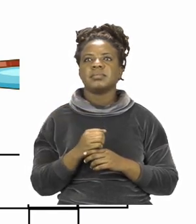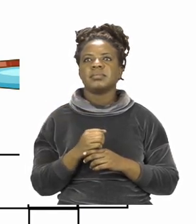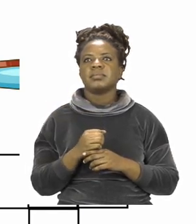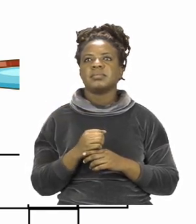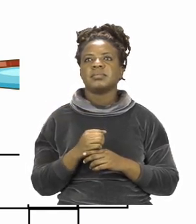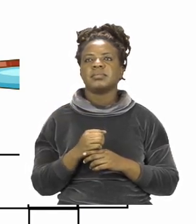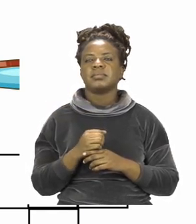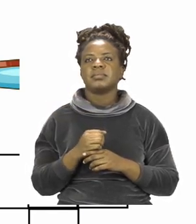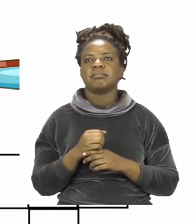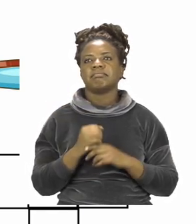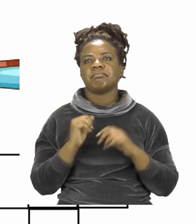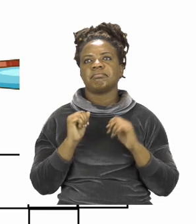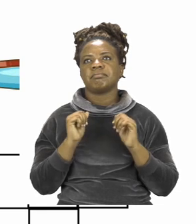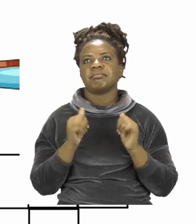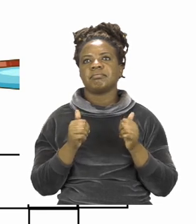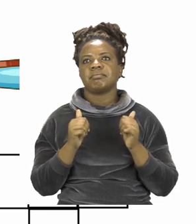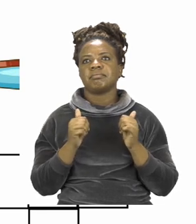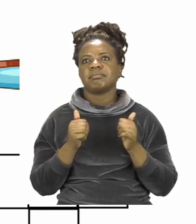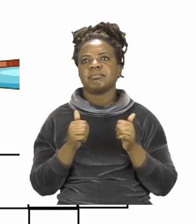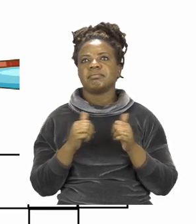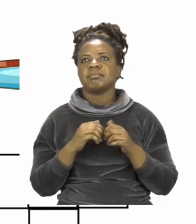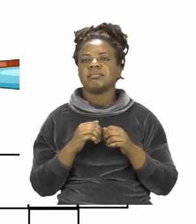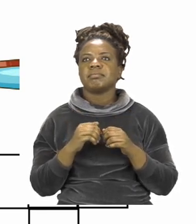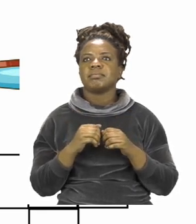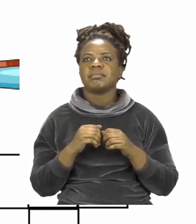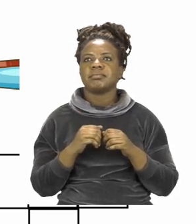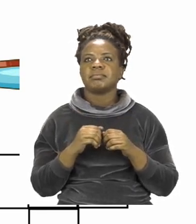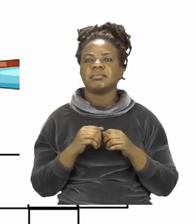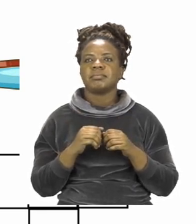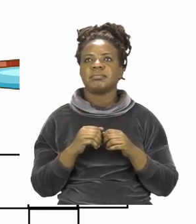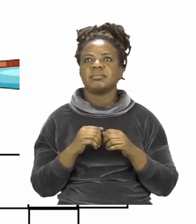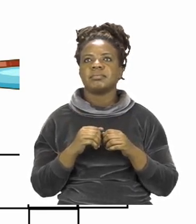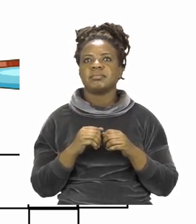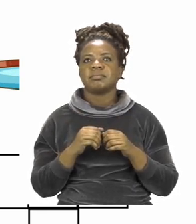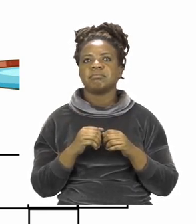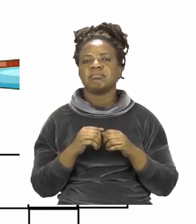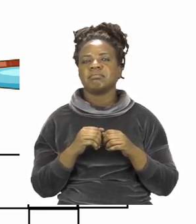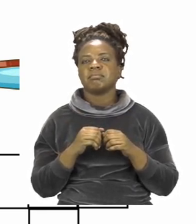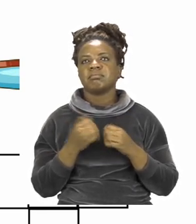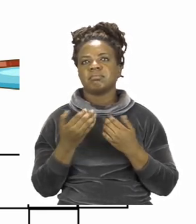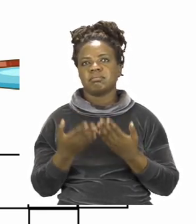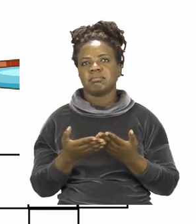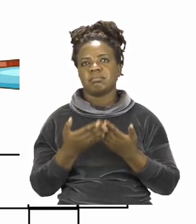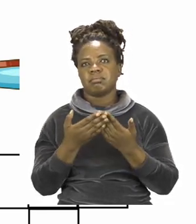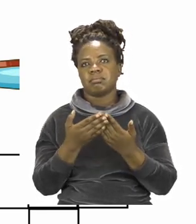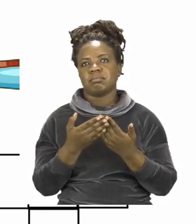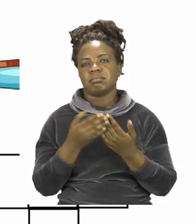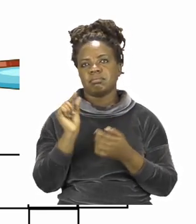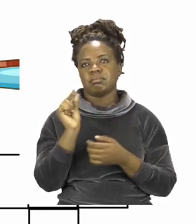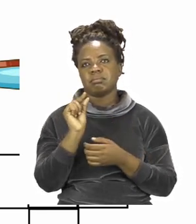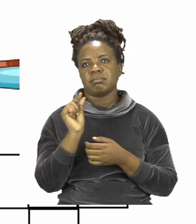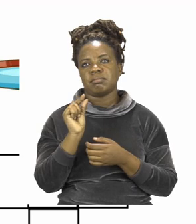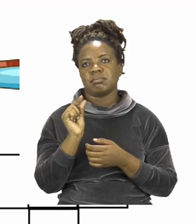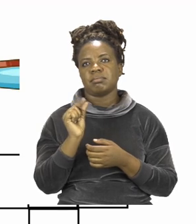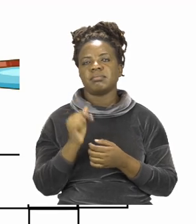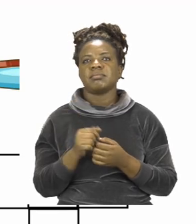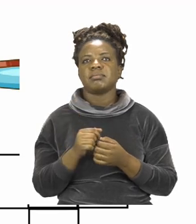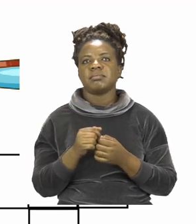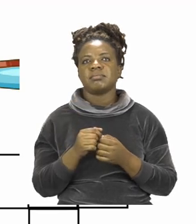Well done everyone. Now we're going to try and do a few together. So let's take a look at the board.